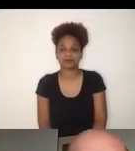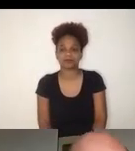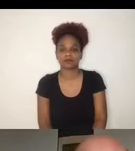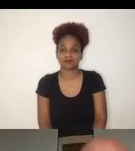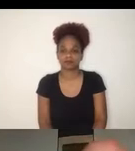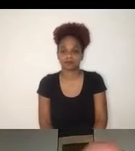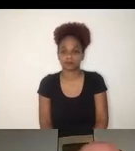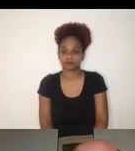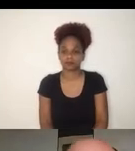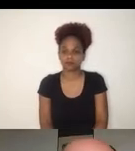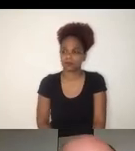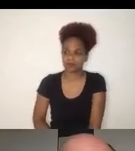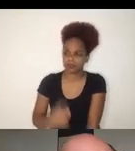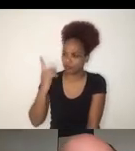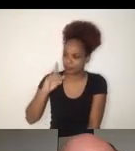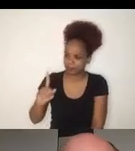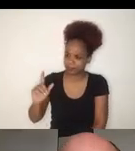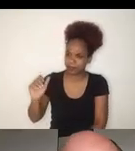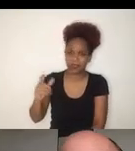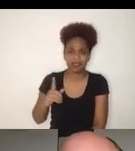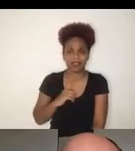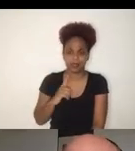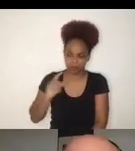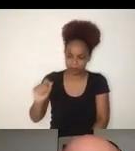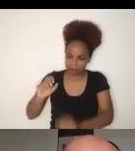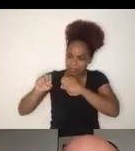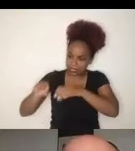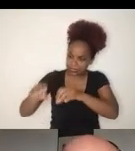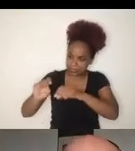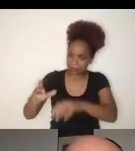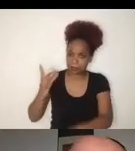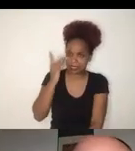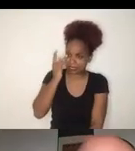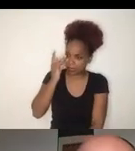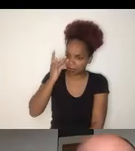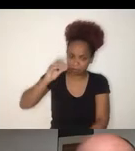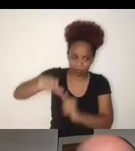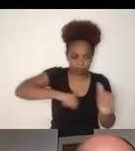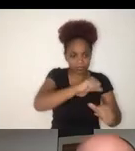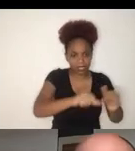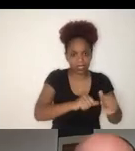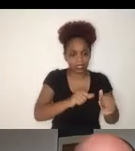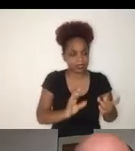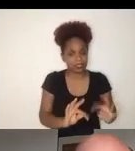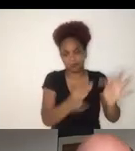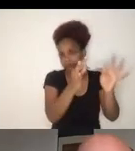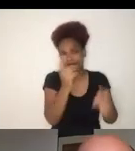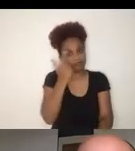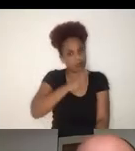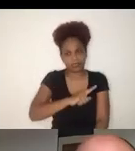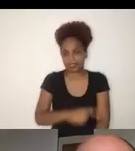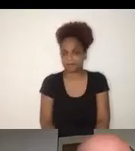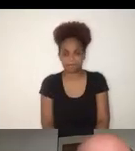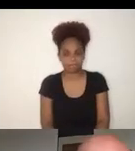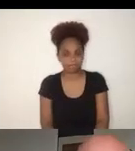to distance learning through digital means, then the disruption for